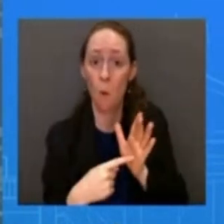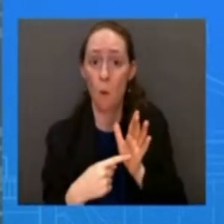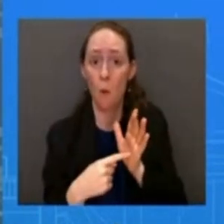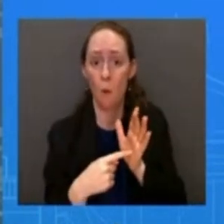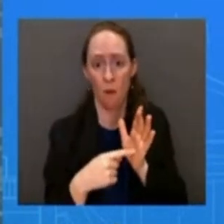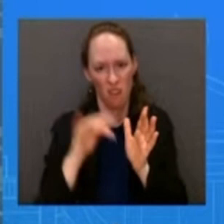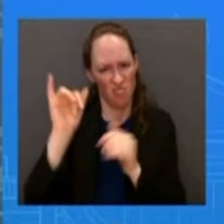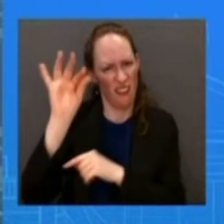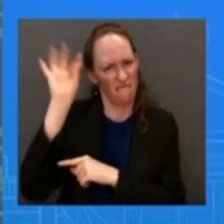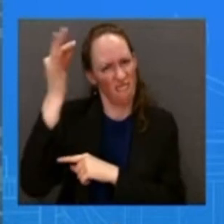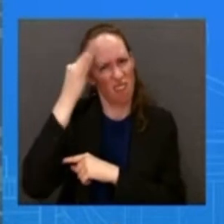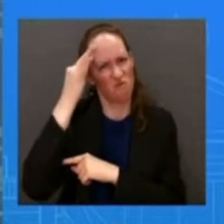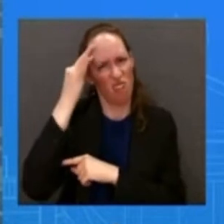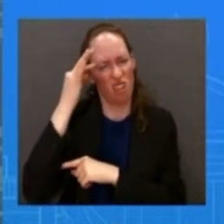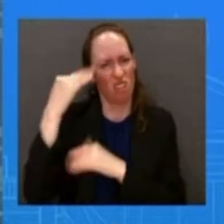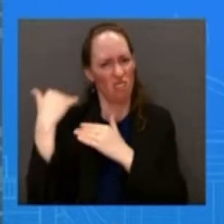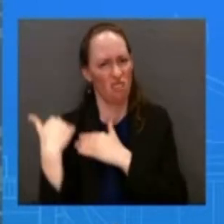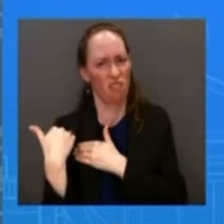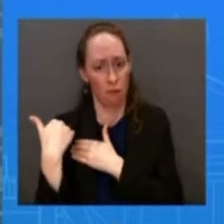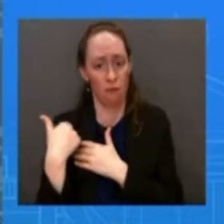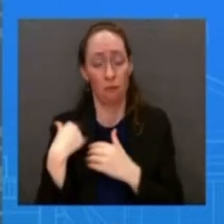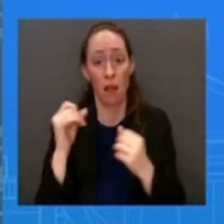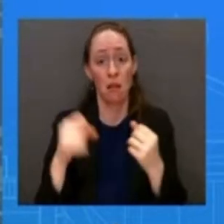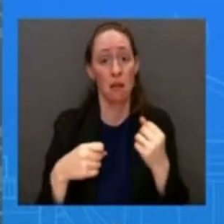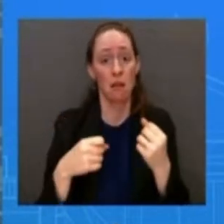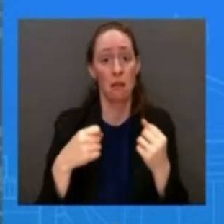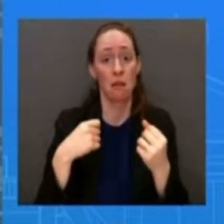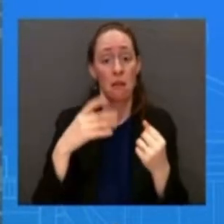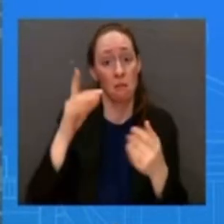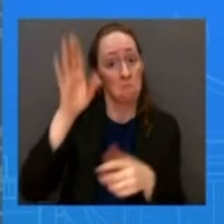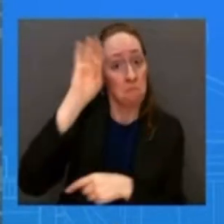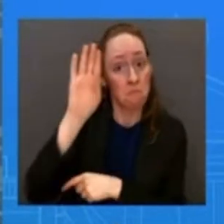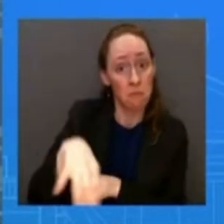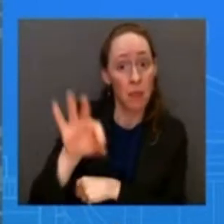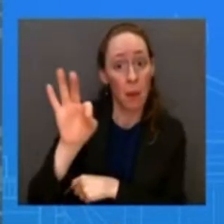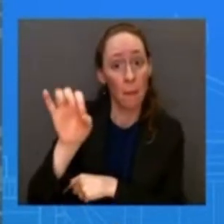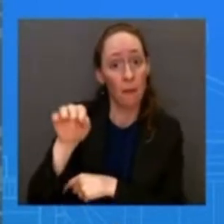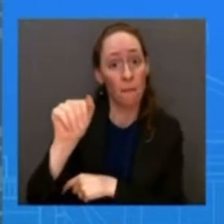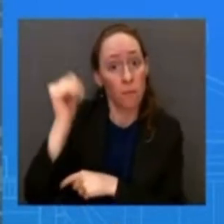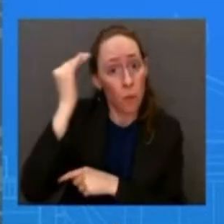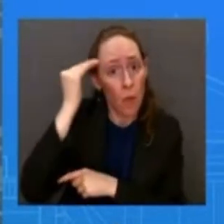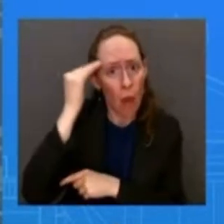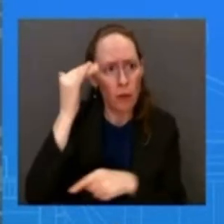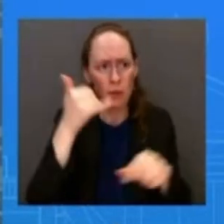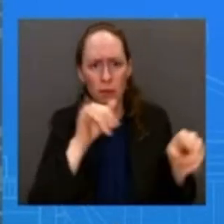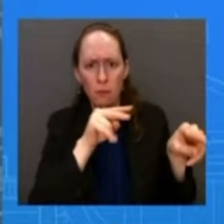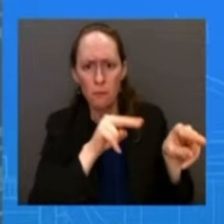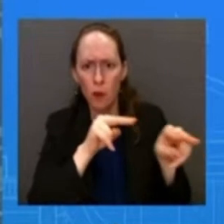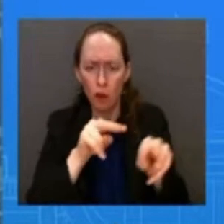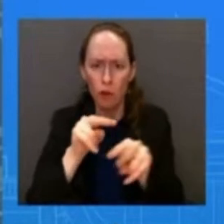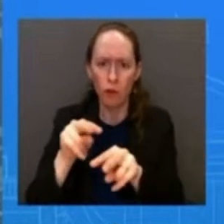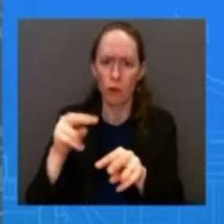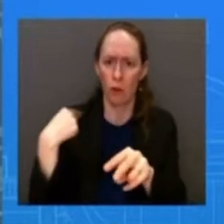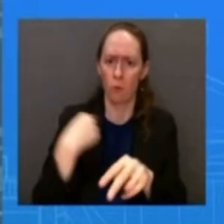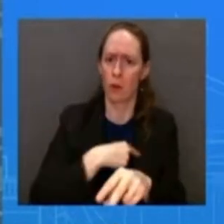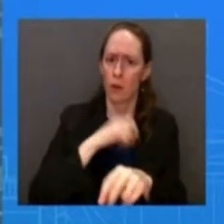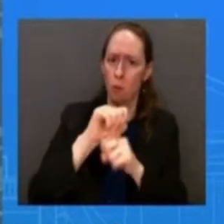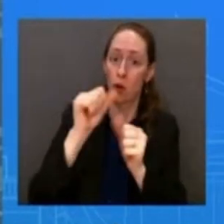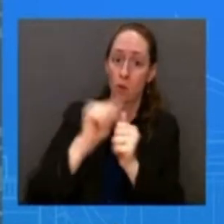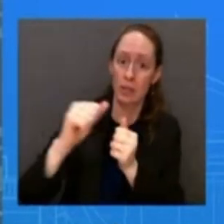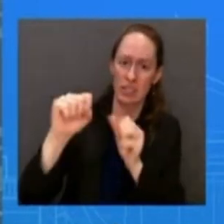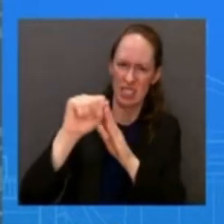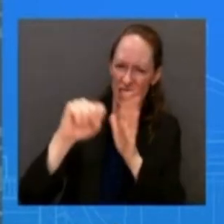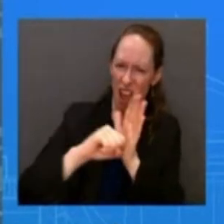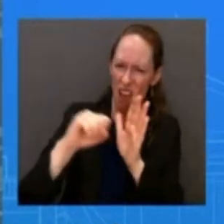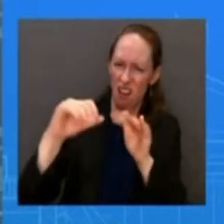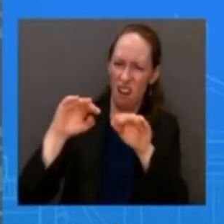bit more fema continues to monitor the emergency as an engage with state emergency operations center and right now there are no requests for